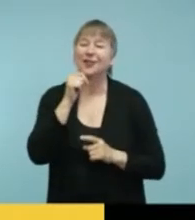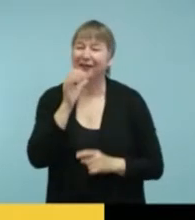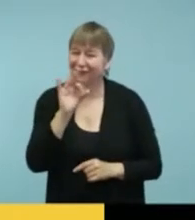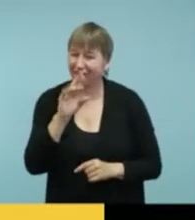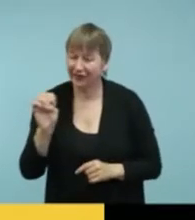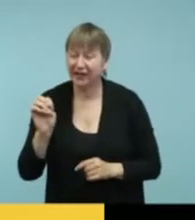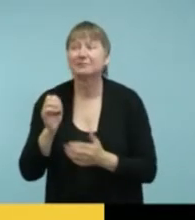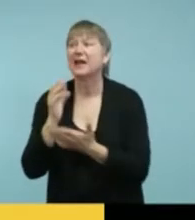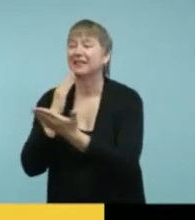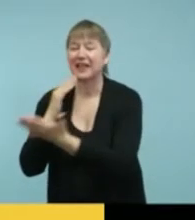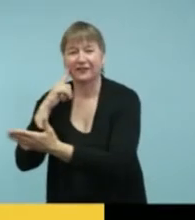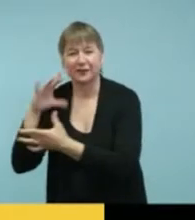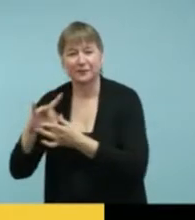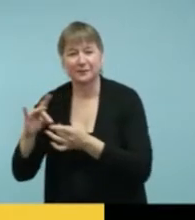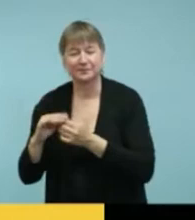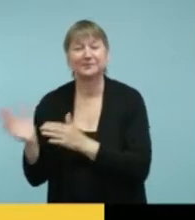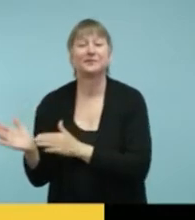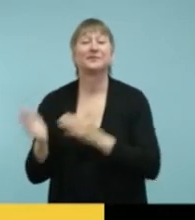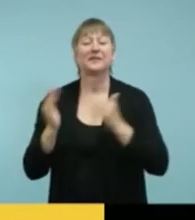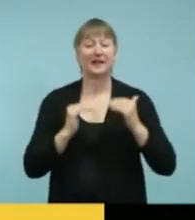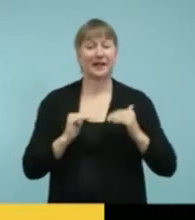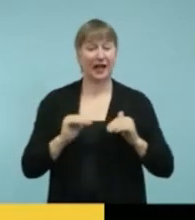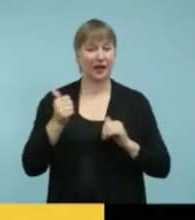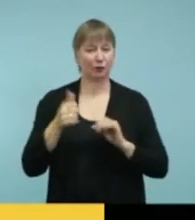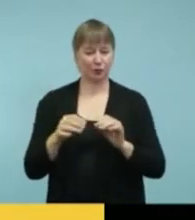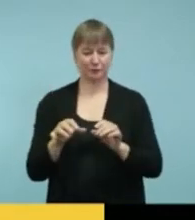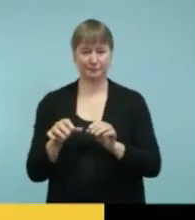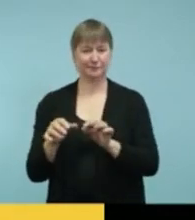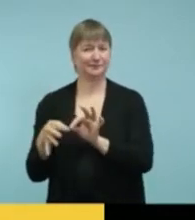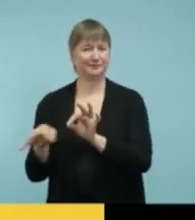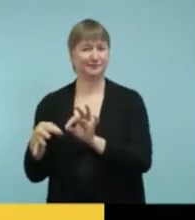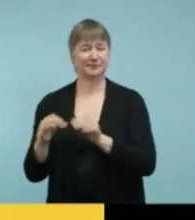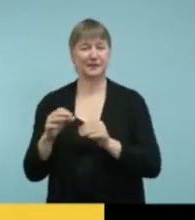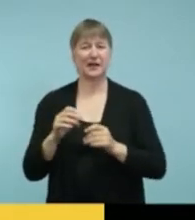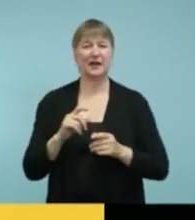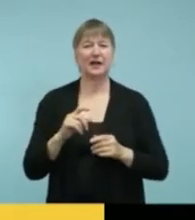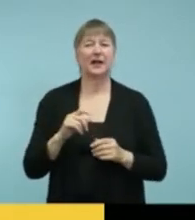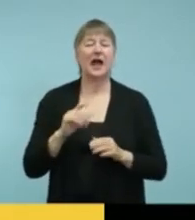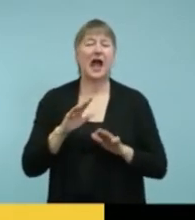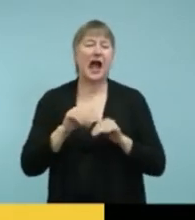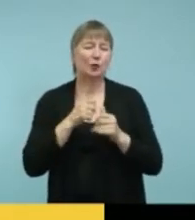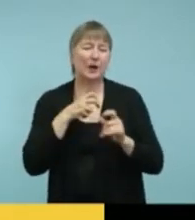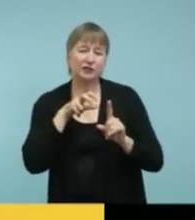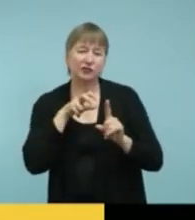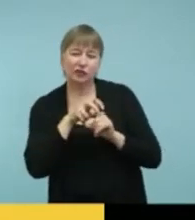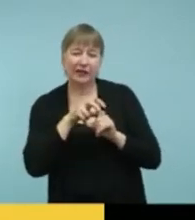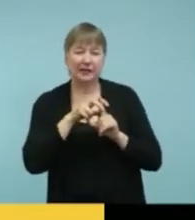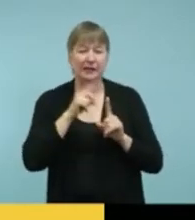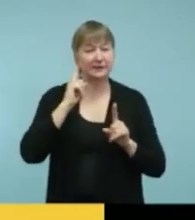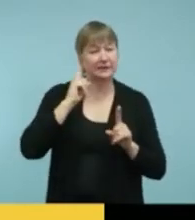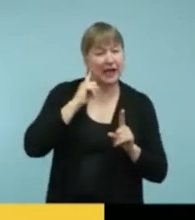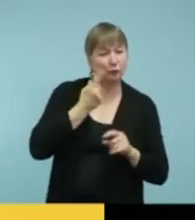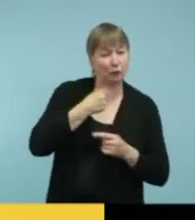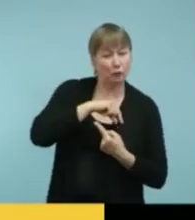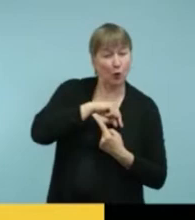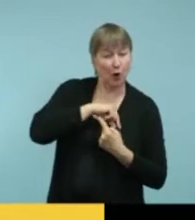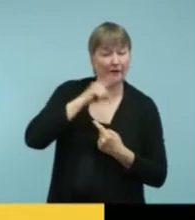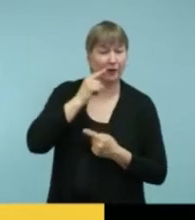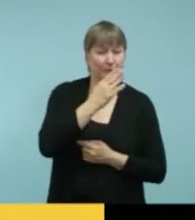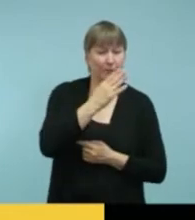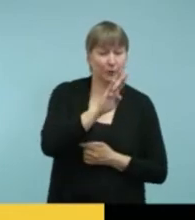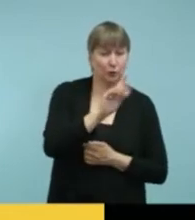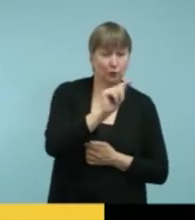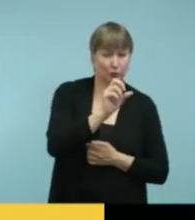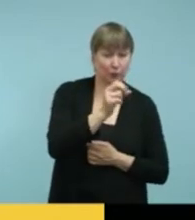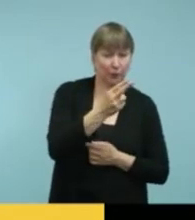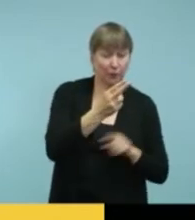another comment was how do I find, um, the sound quality of Bluetooth, um, in comparing Bluetooth to